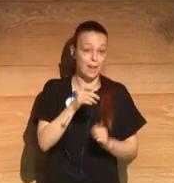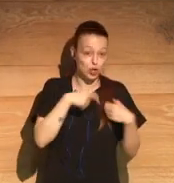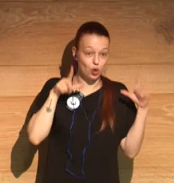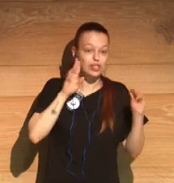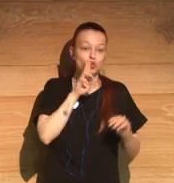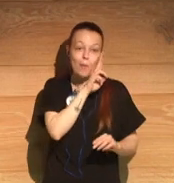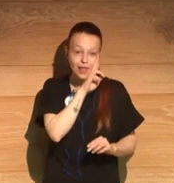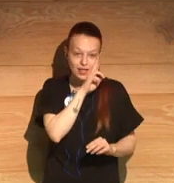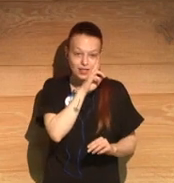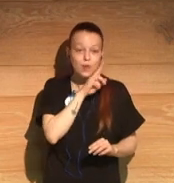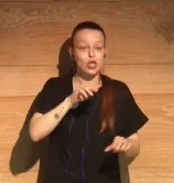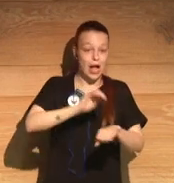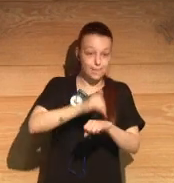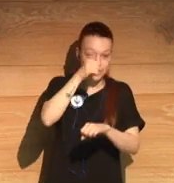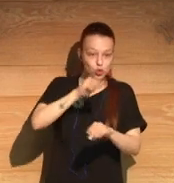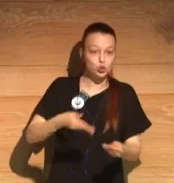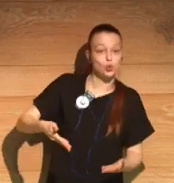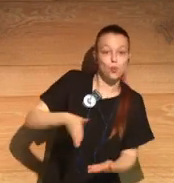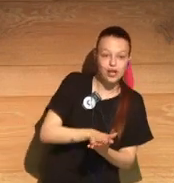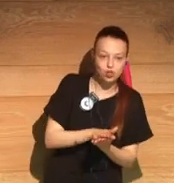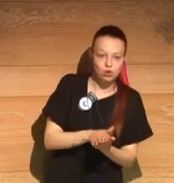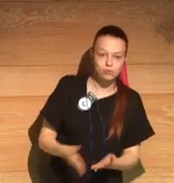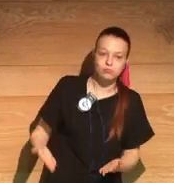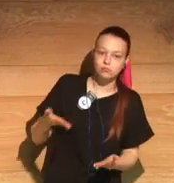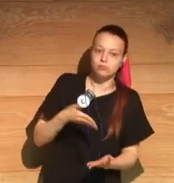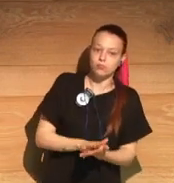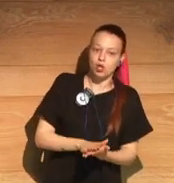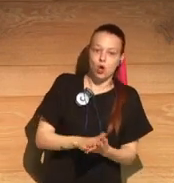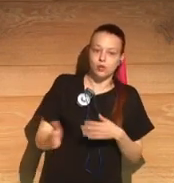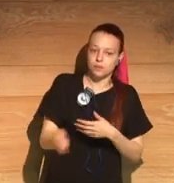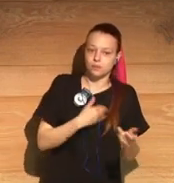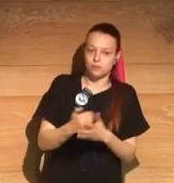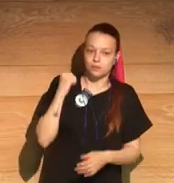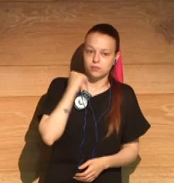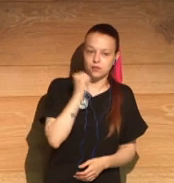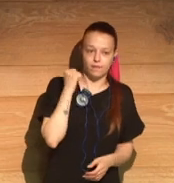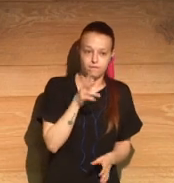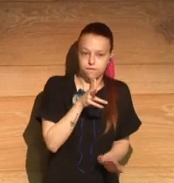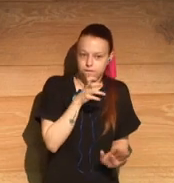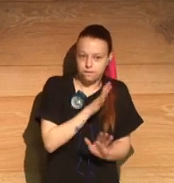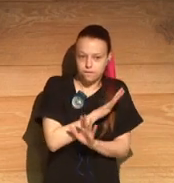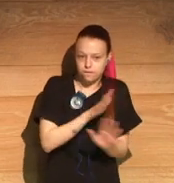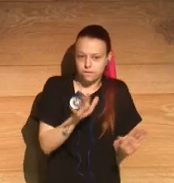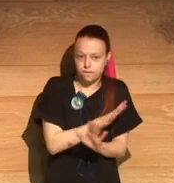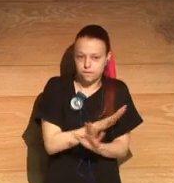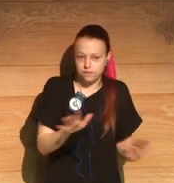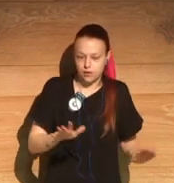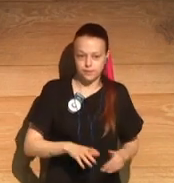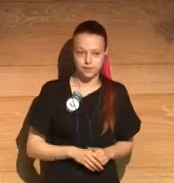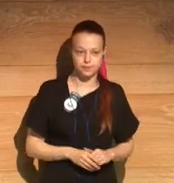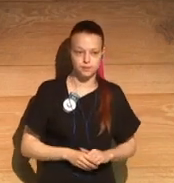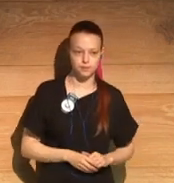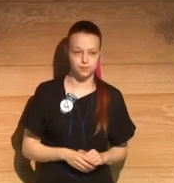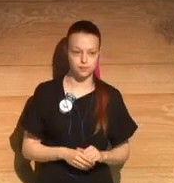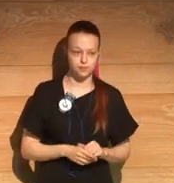which is it's a murder. It's horrendous and cruel.